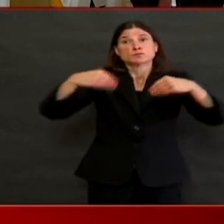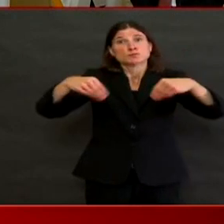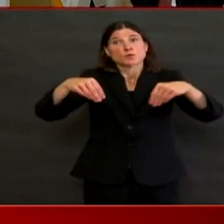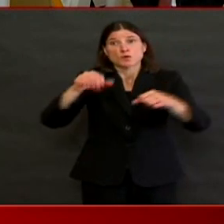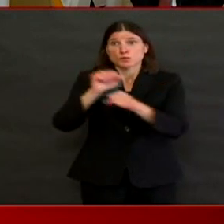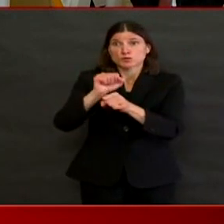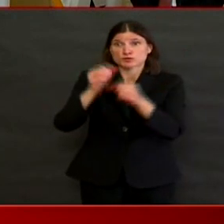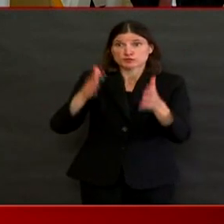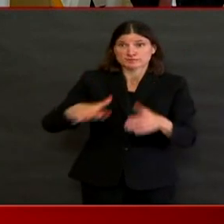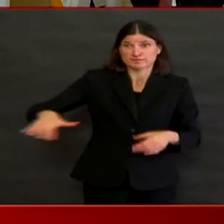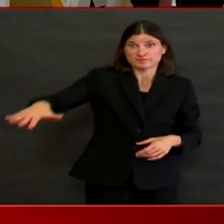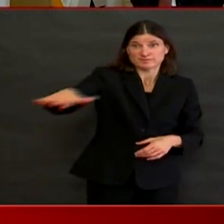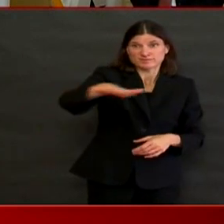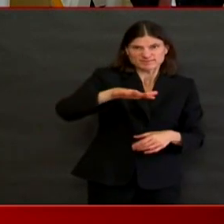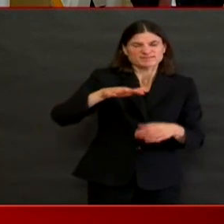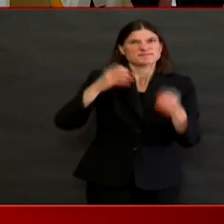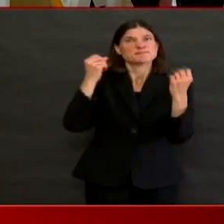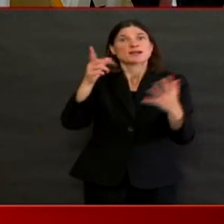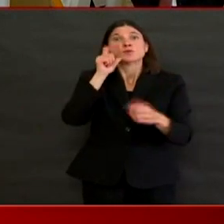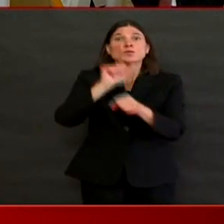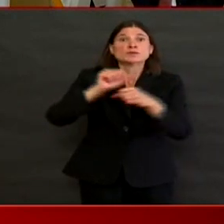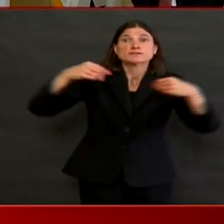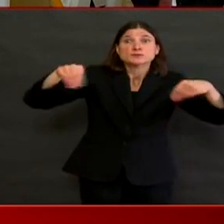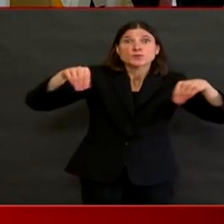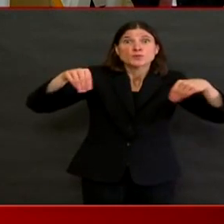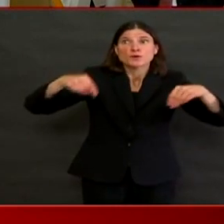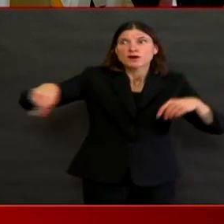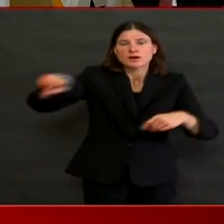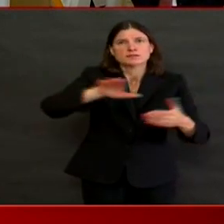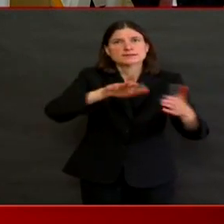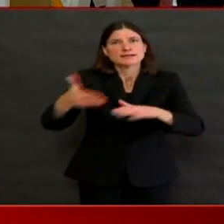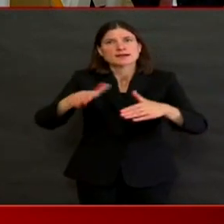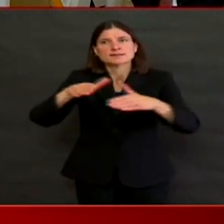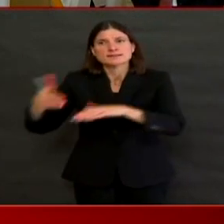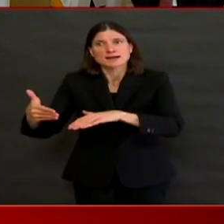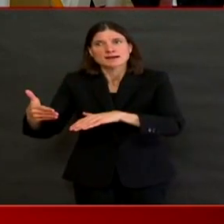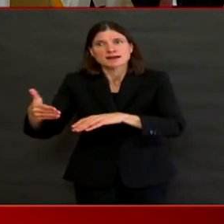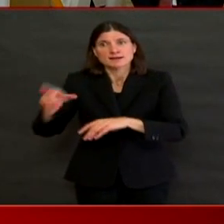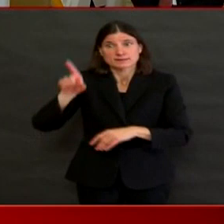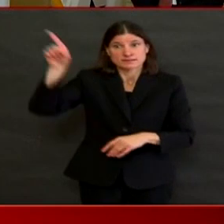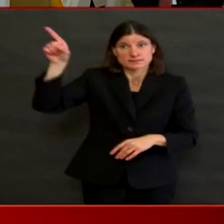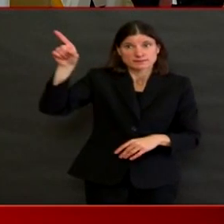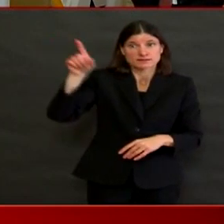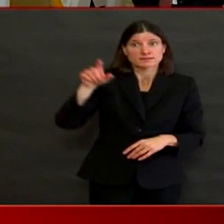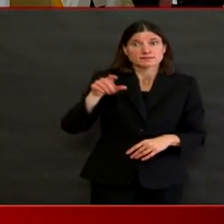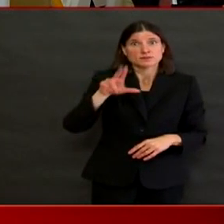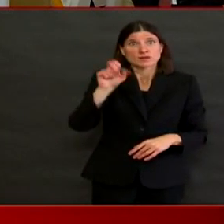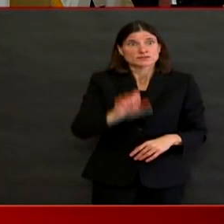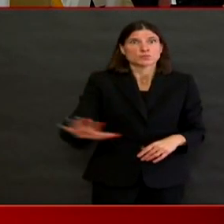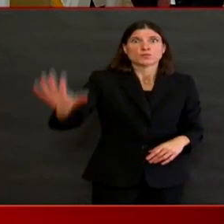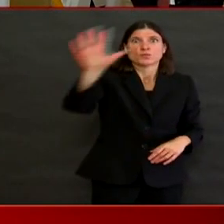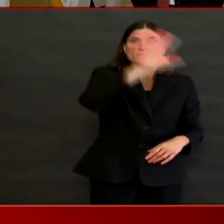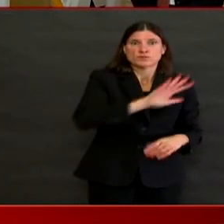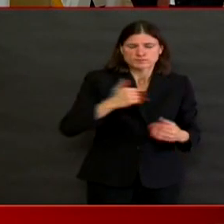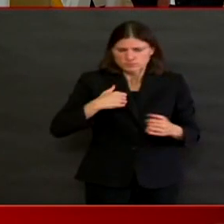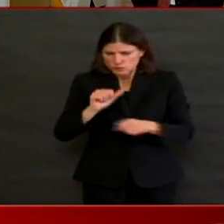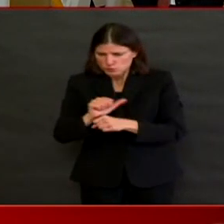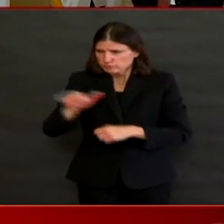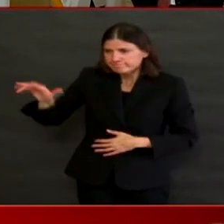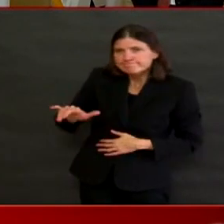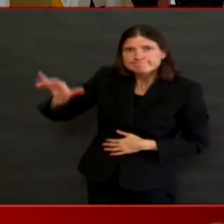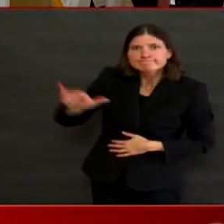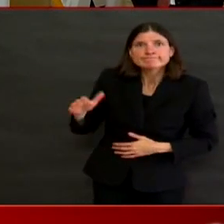die of COVID-19. Do these workers and all low-wage essential workers deserve time and a half hazard pay